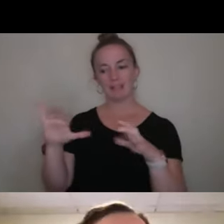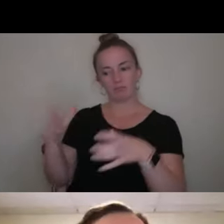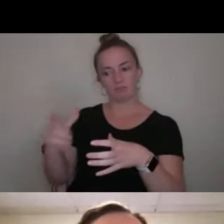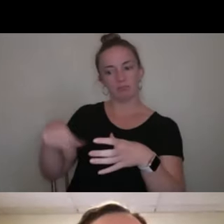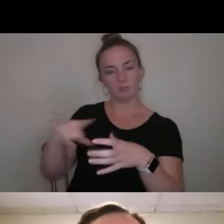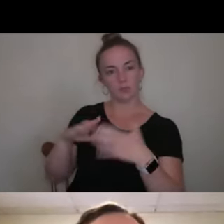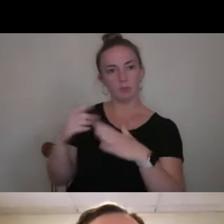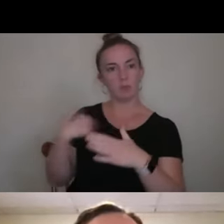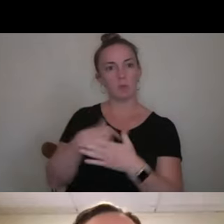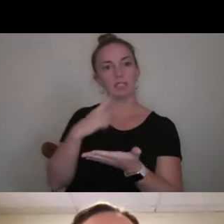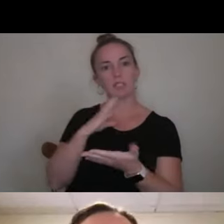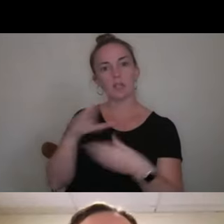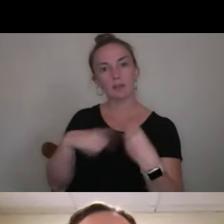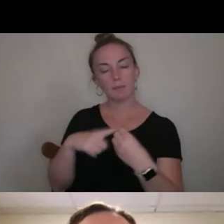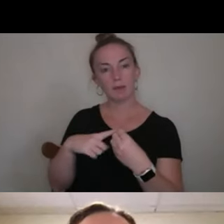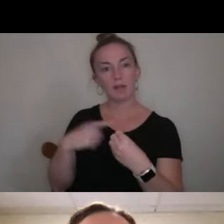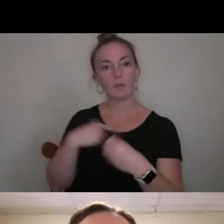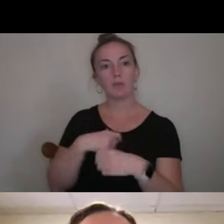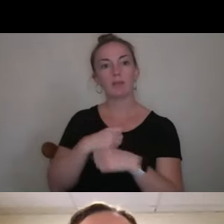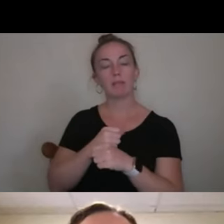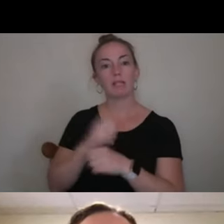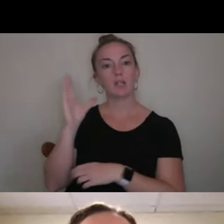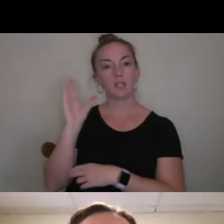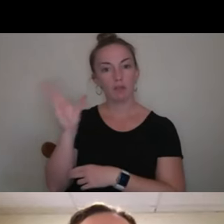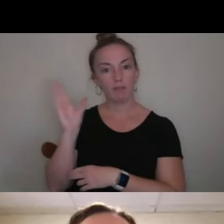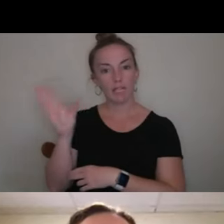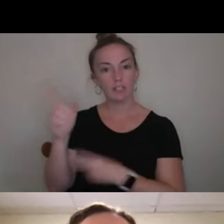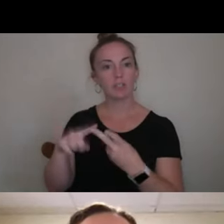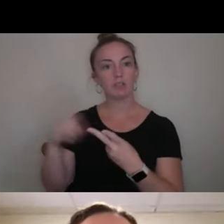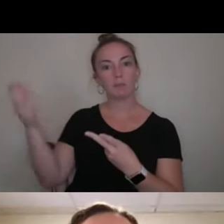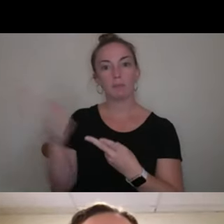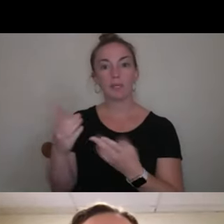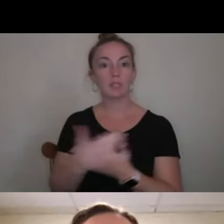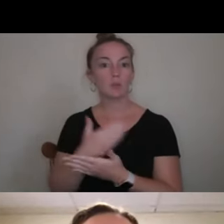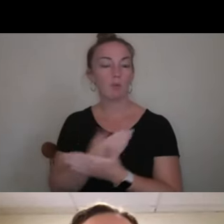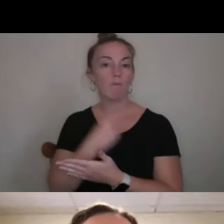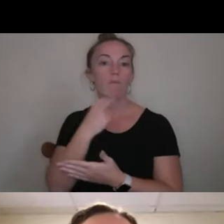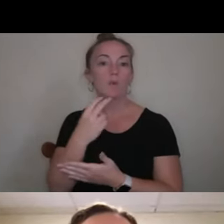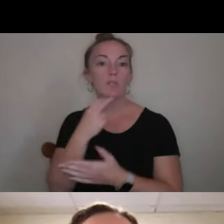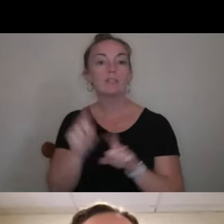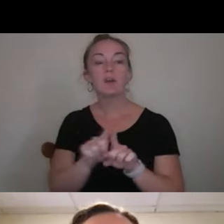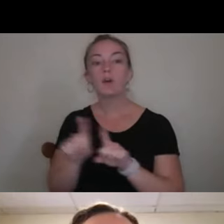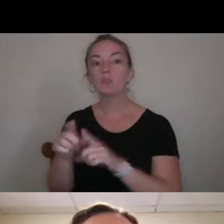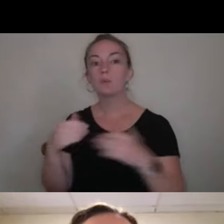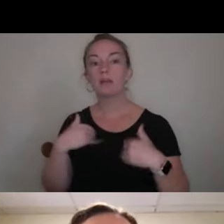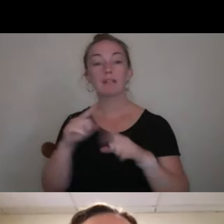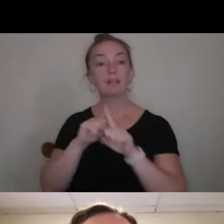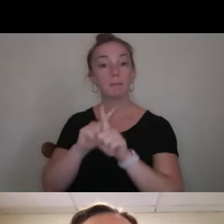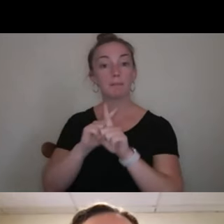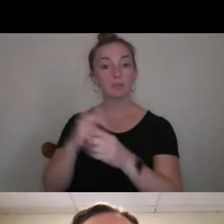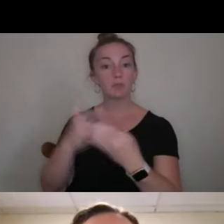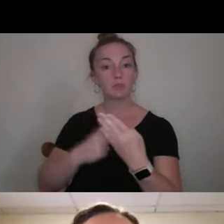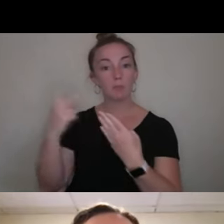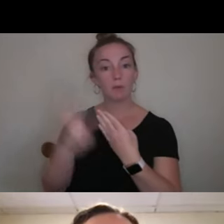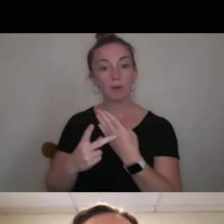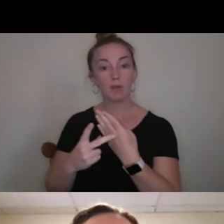talk about we bring we make convocations and we bring in new voices. And we also have like a mentorship program where there